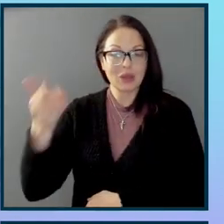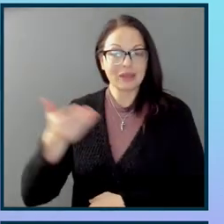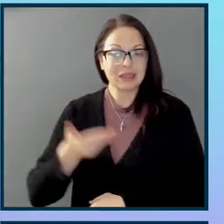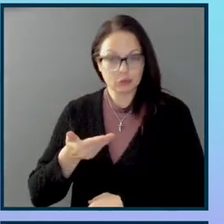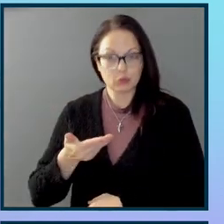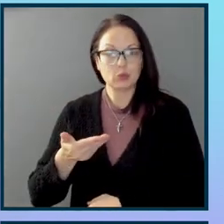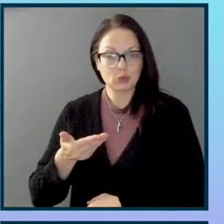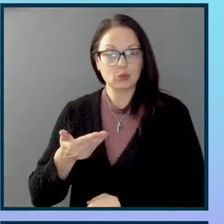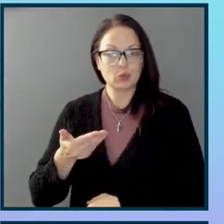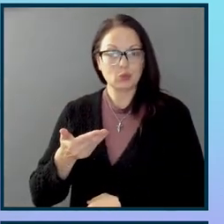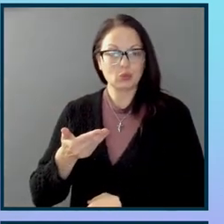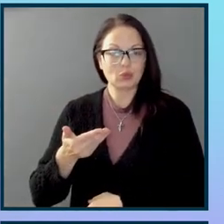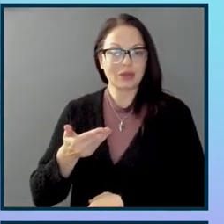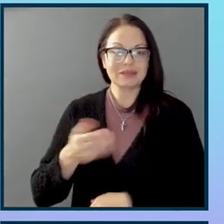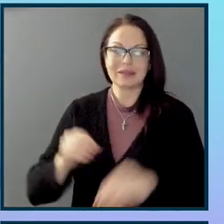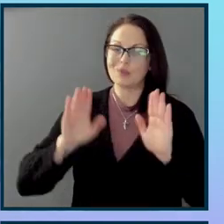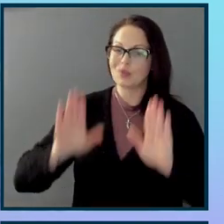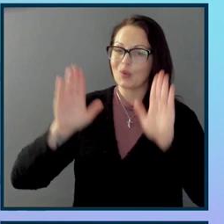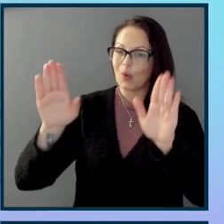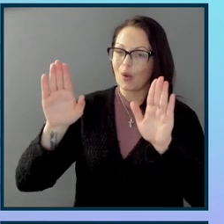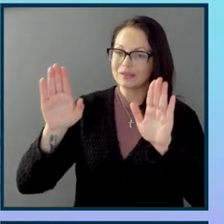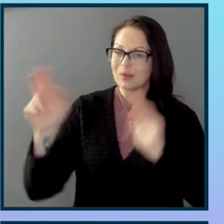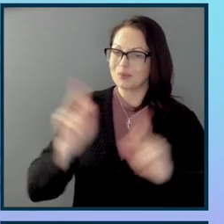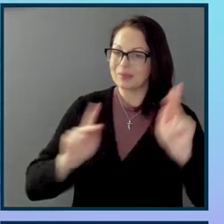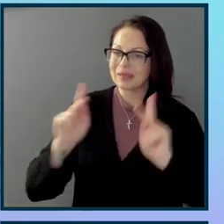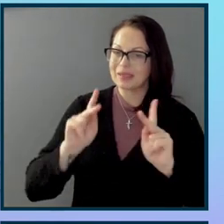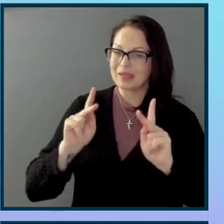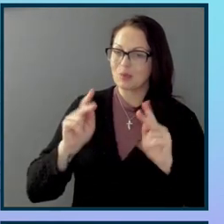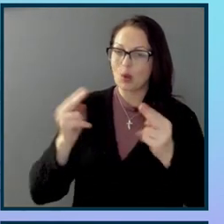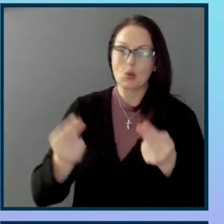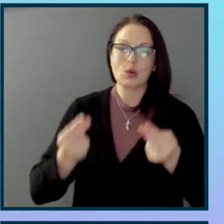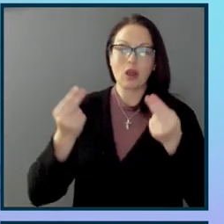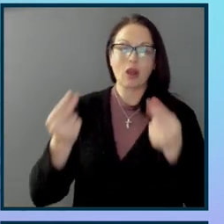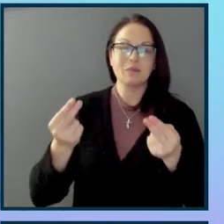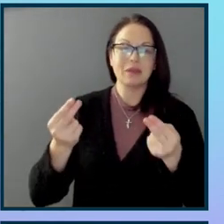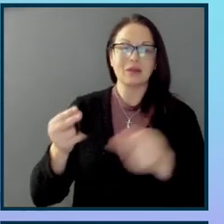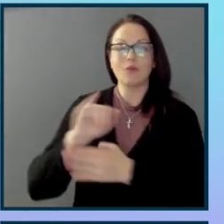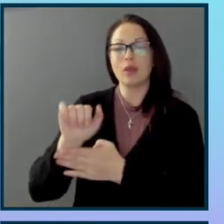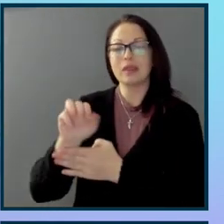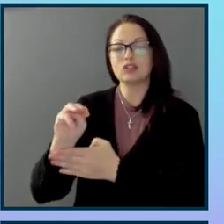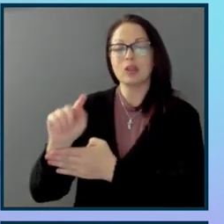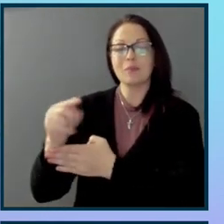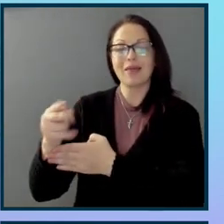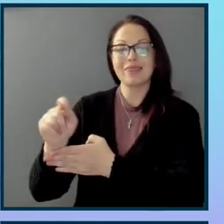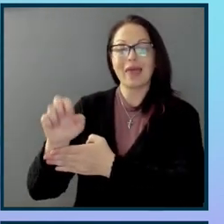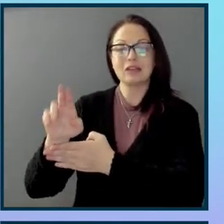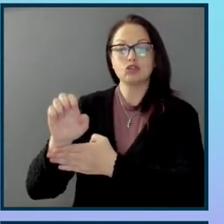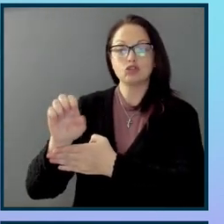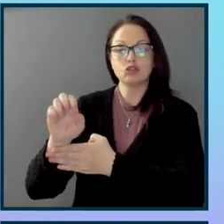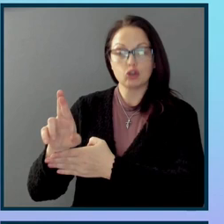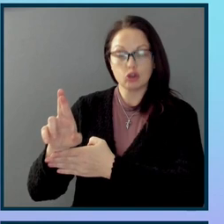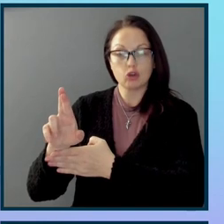really awesome individuals who were nominated for the Jim Thatcher Lifetime Achievement Award.